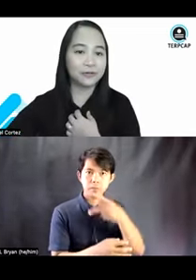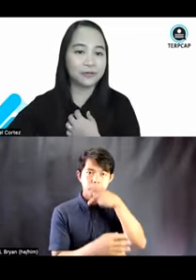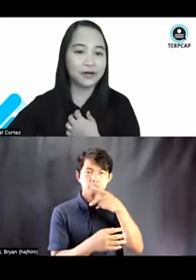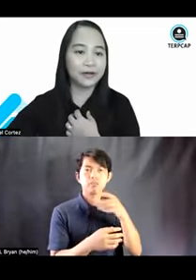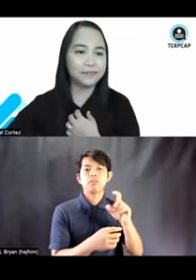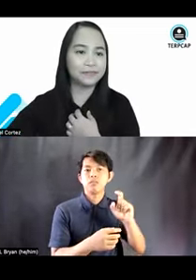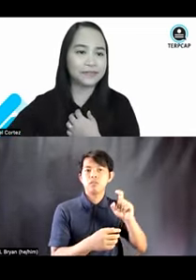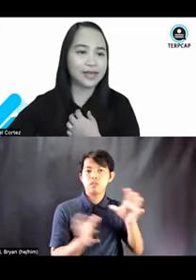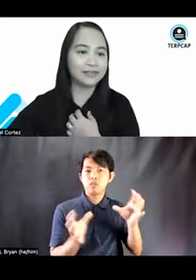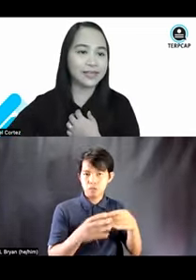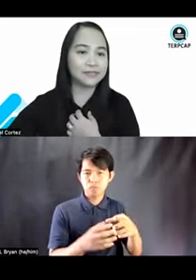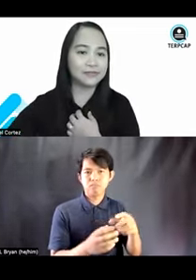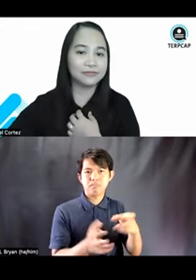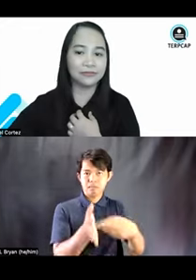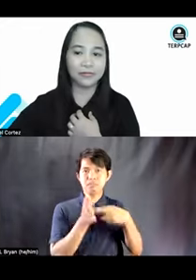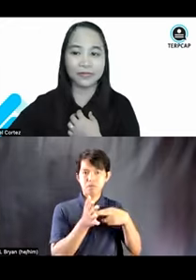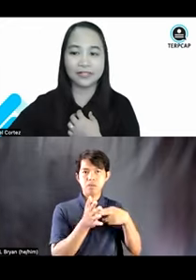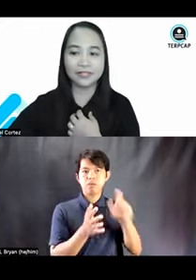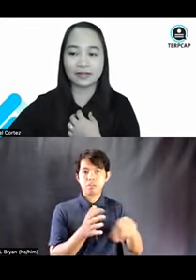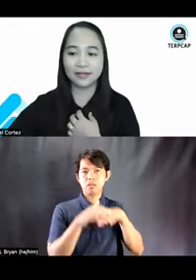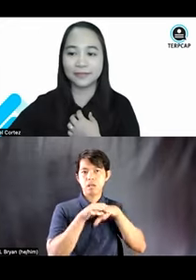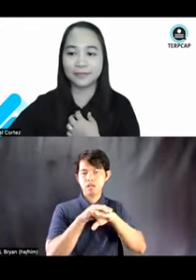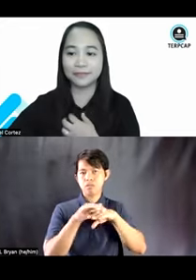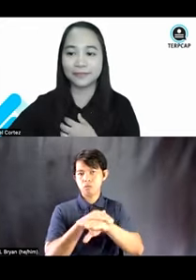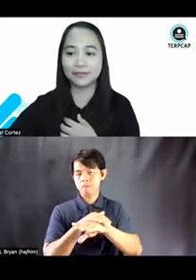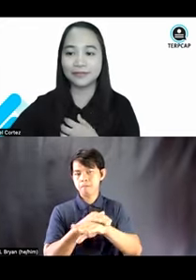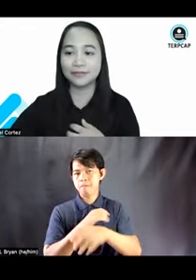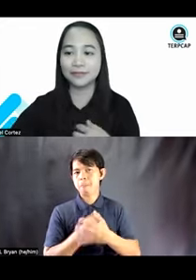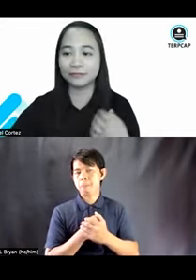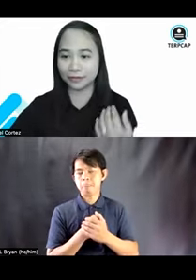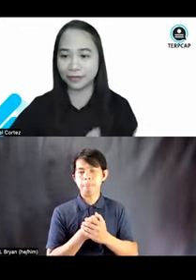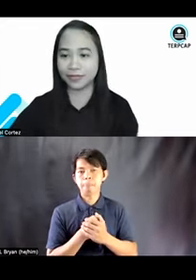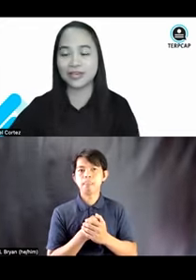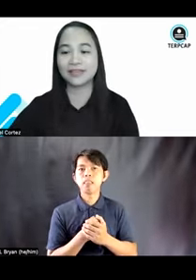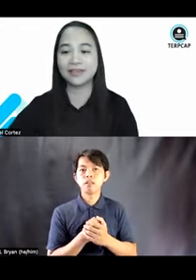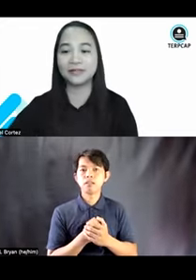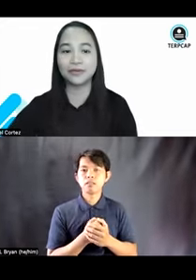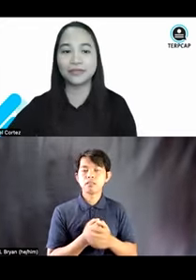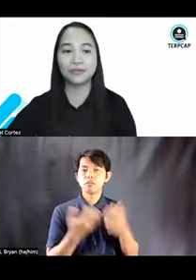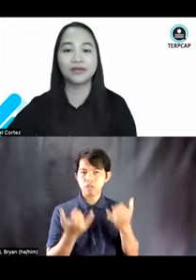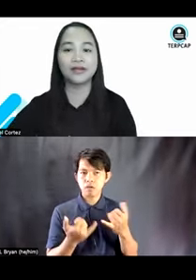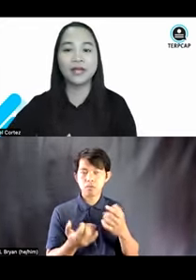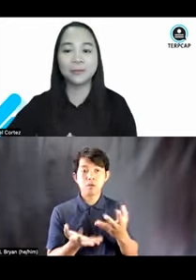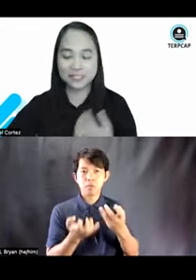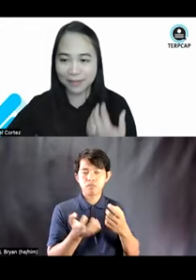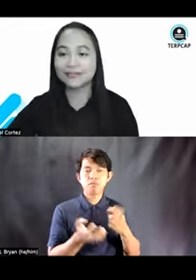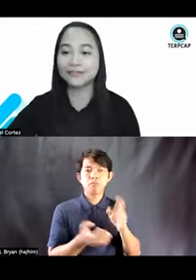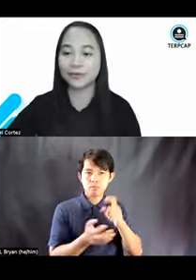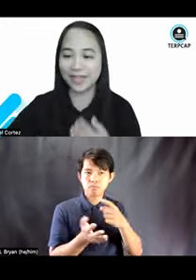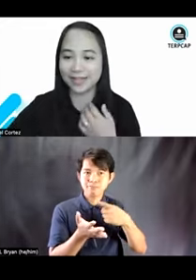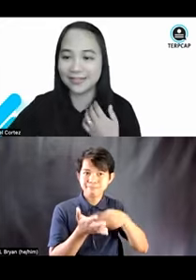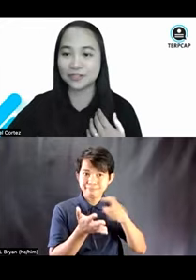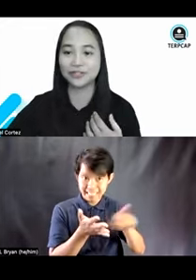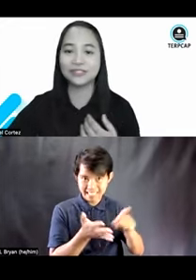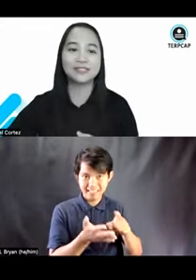So, I'd like to, of course, do a very quick check in with your respective